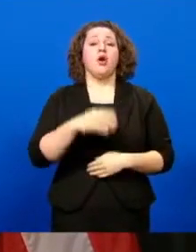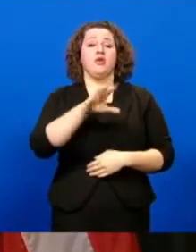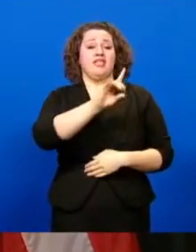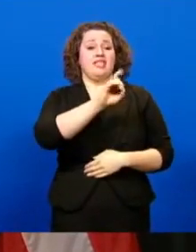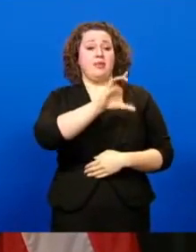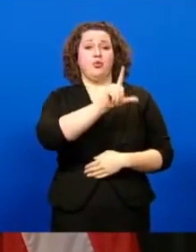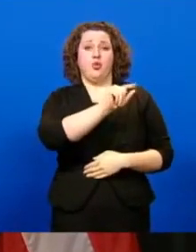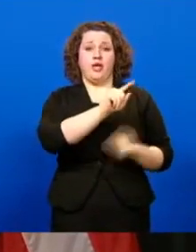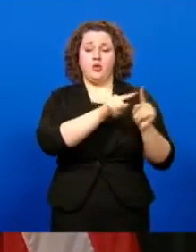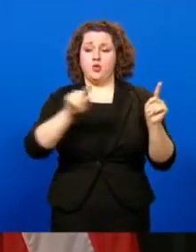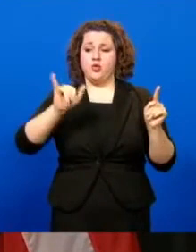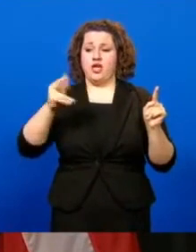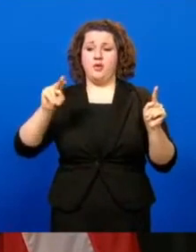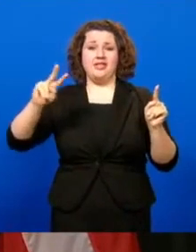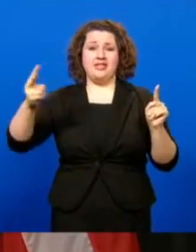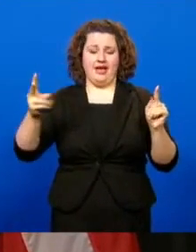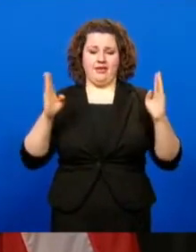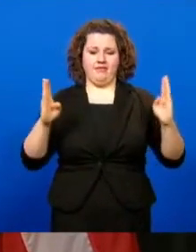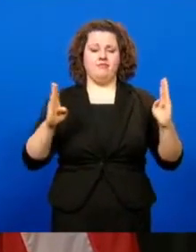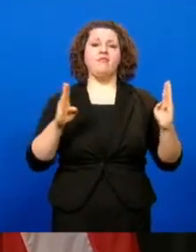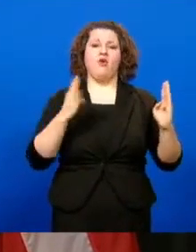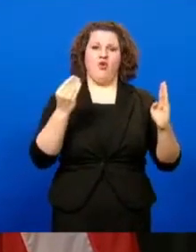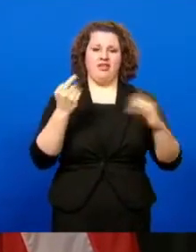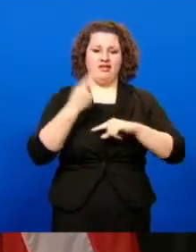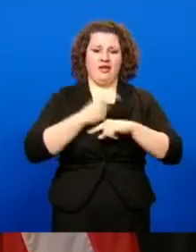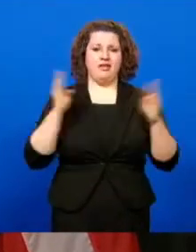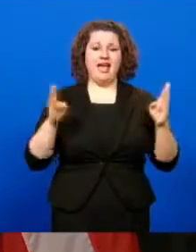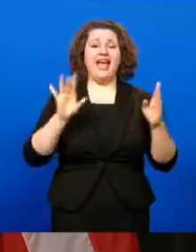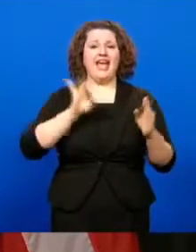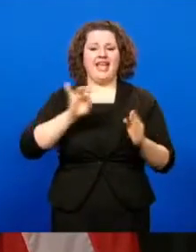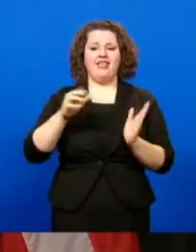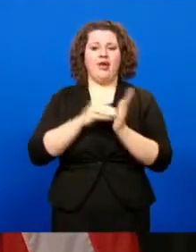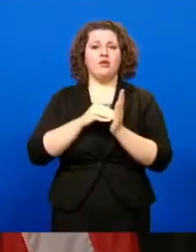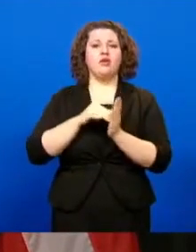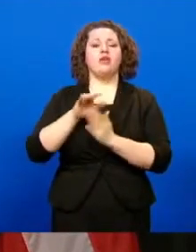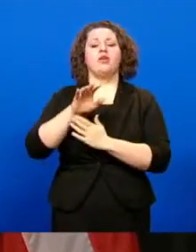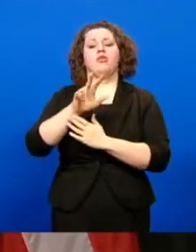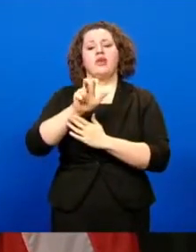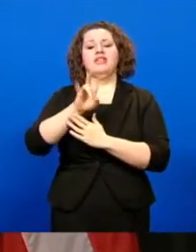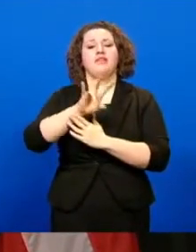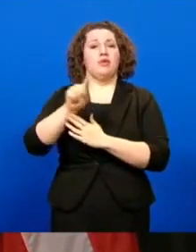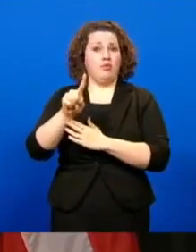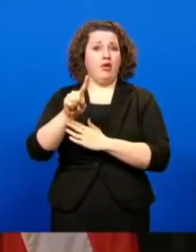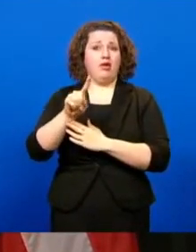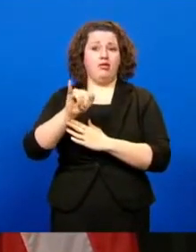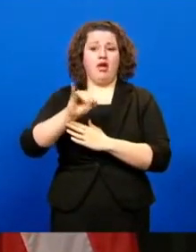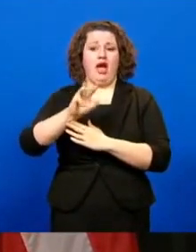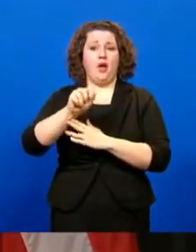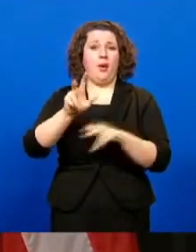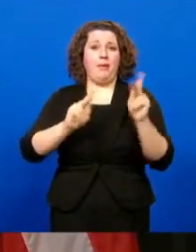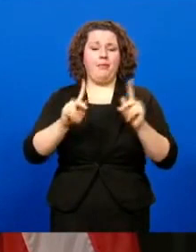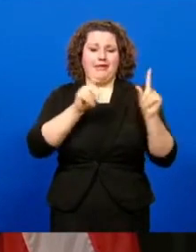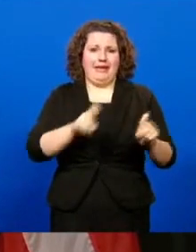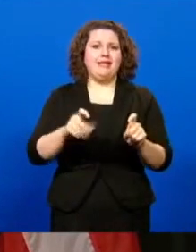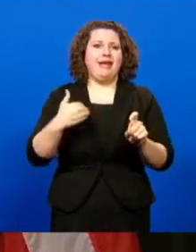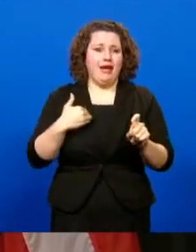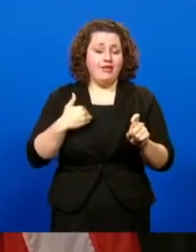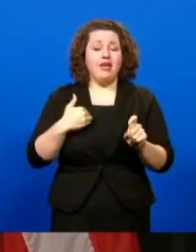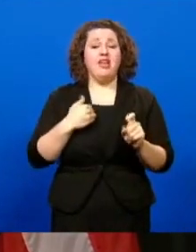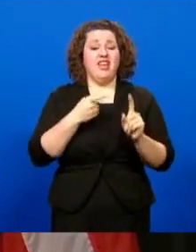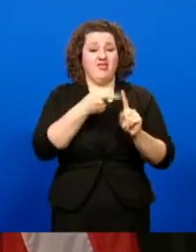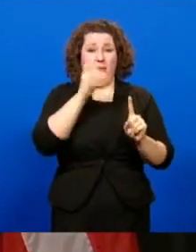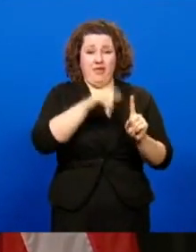20th to January 2nd, 88,371 Iowans were tested, of which 17